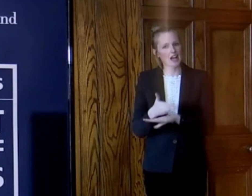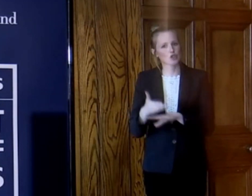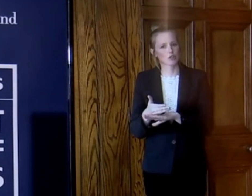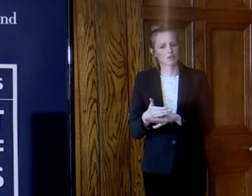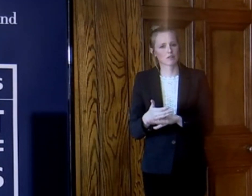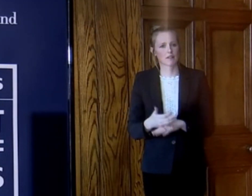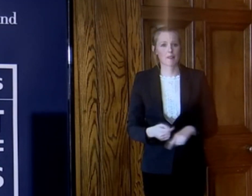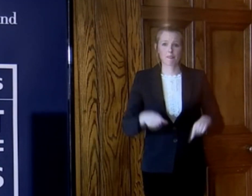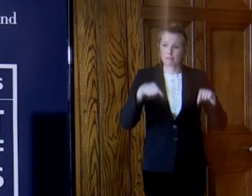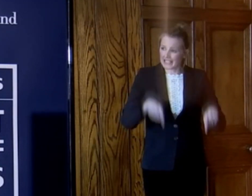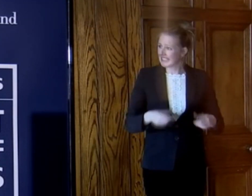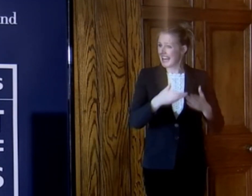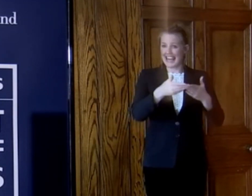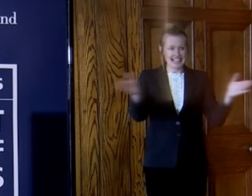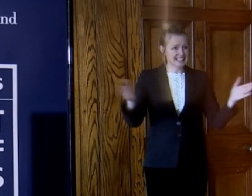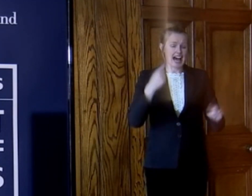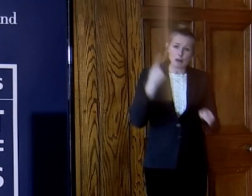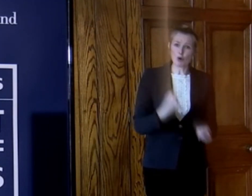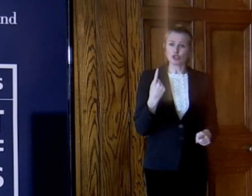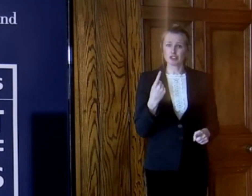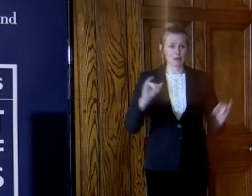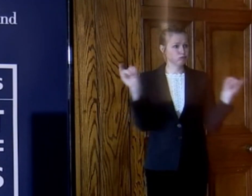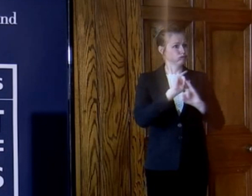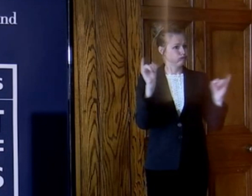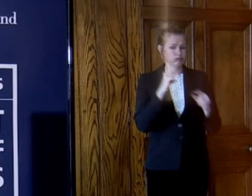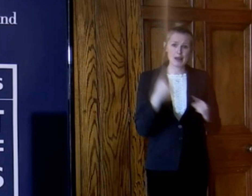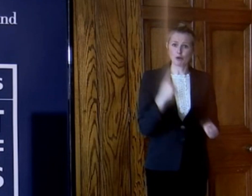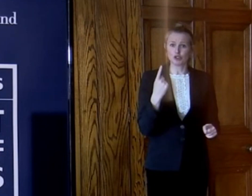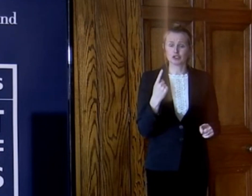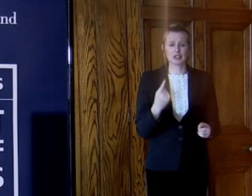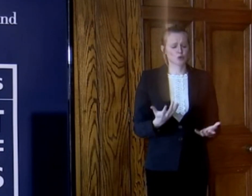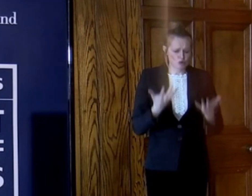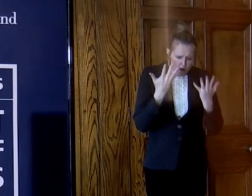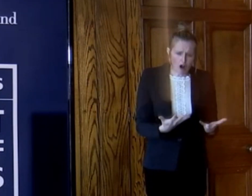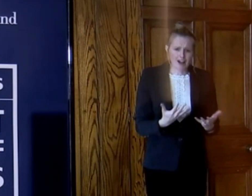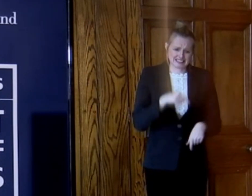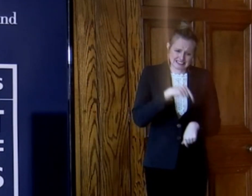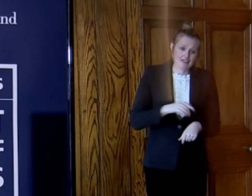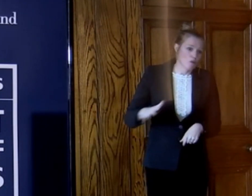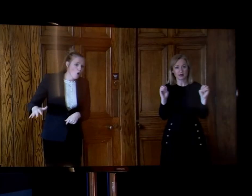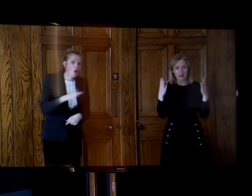emergency and now more than ever now is the time for everybody to do the right thing.